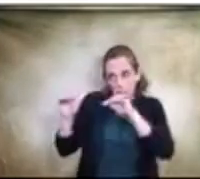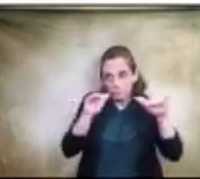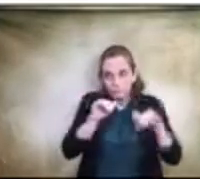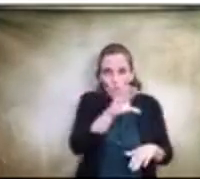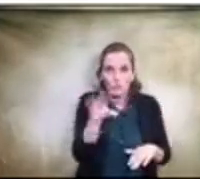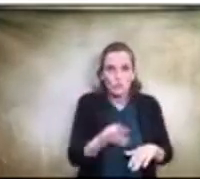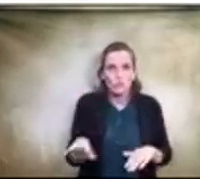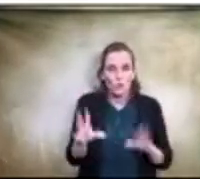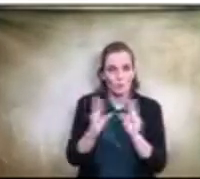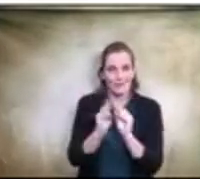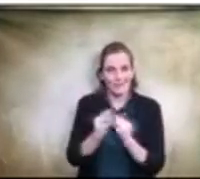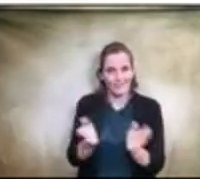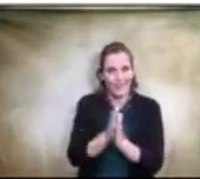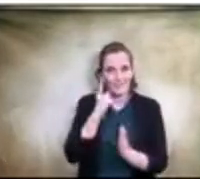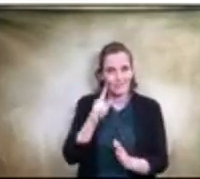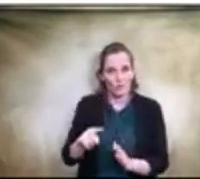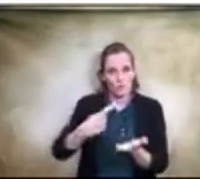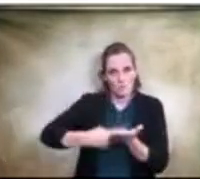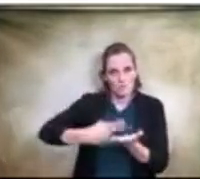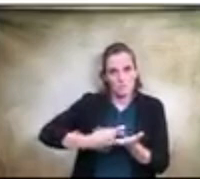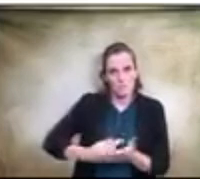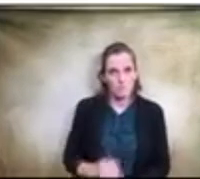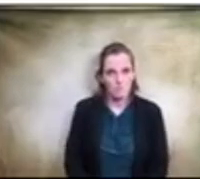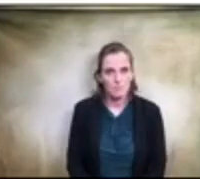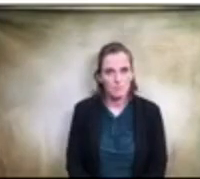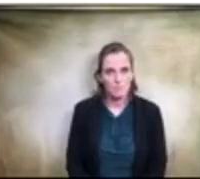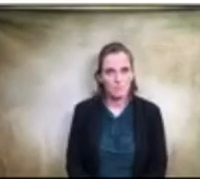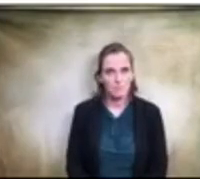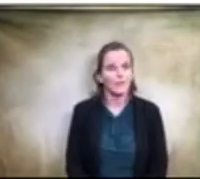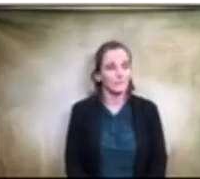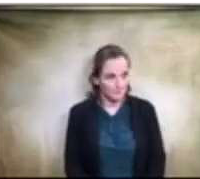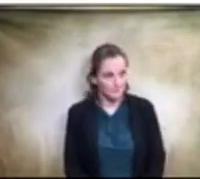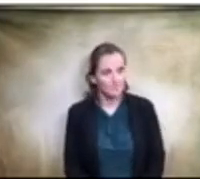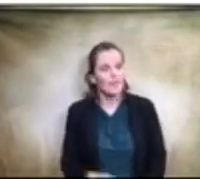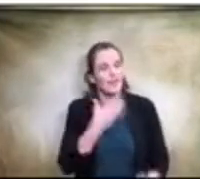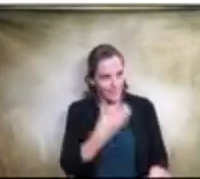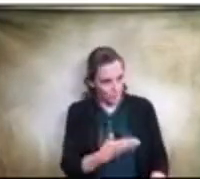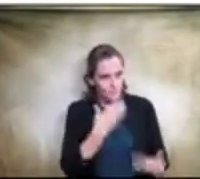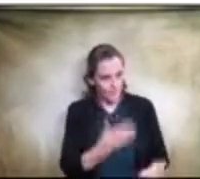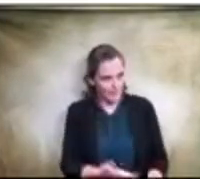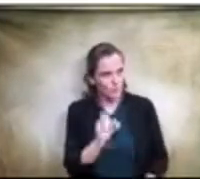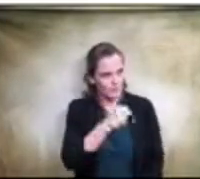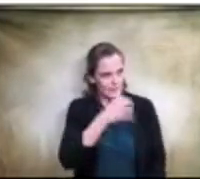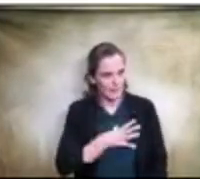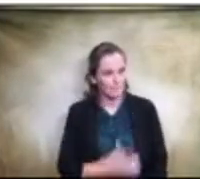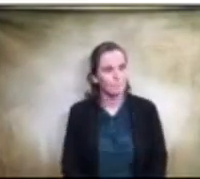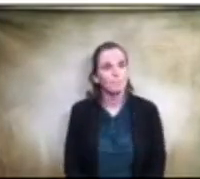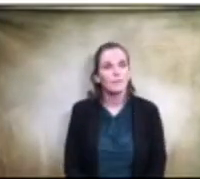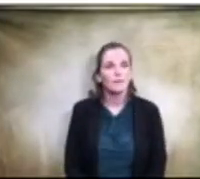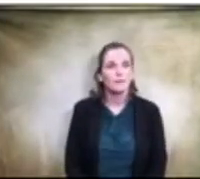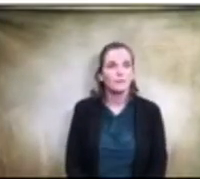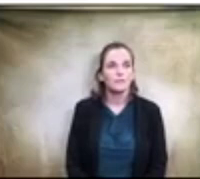Cause they already exist. Yes. Thank you. ma'am. So, uh, and this is,